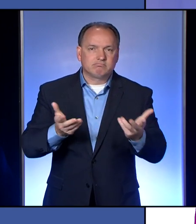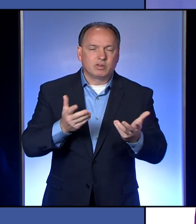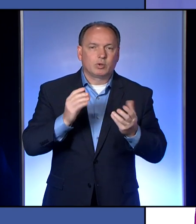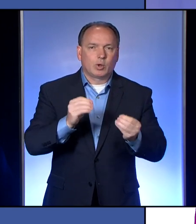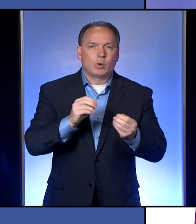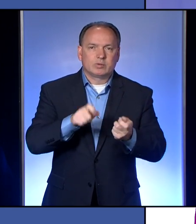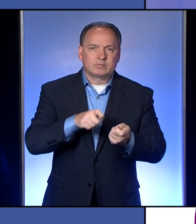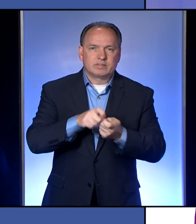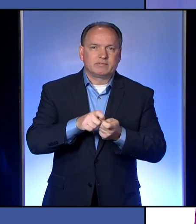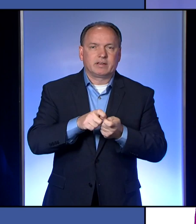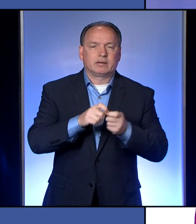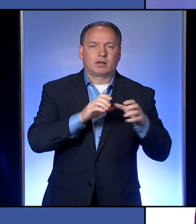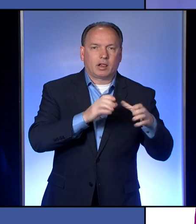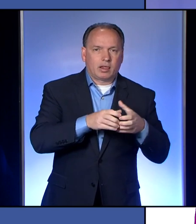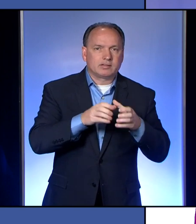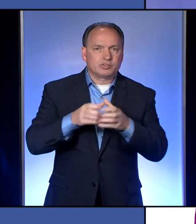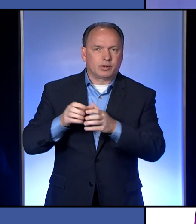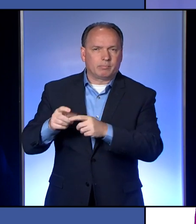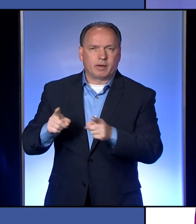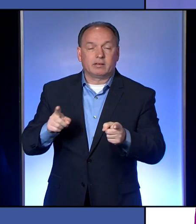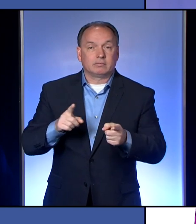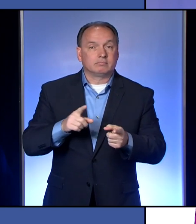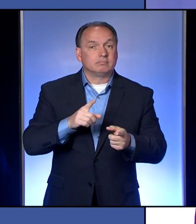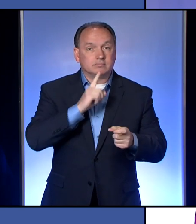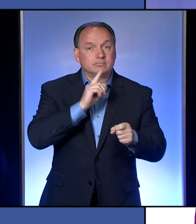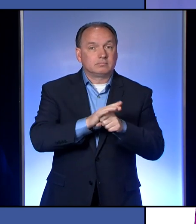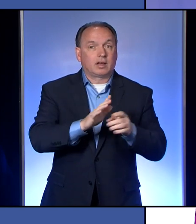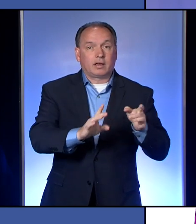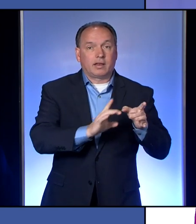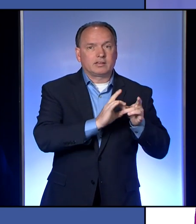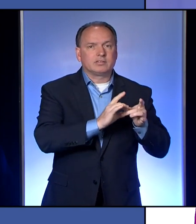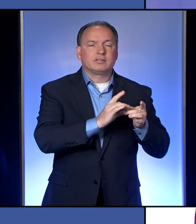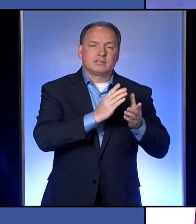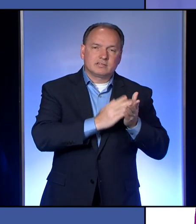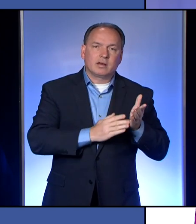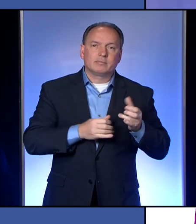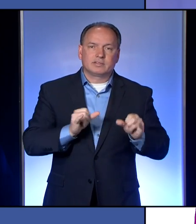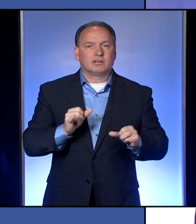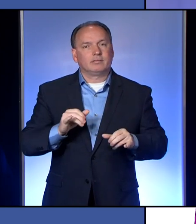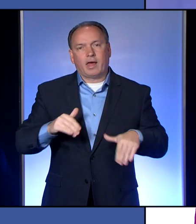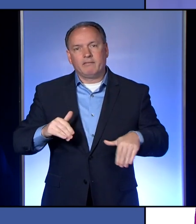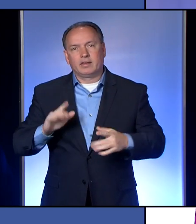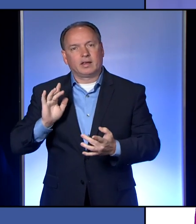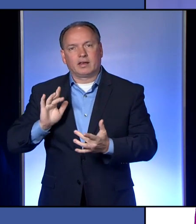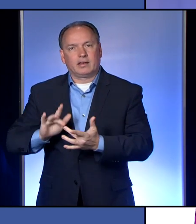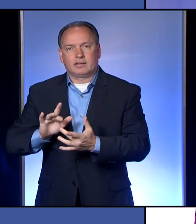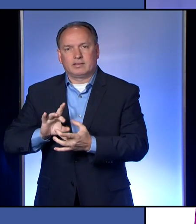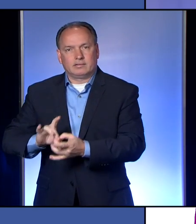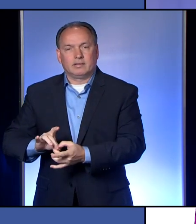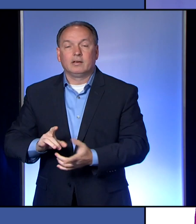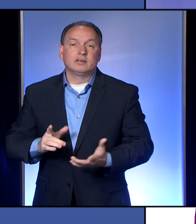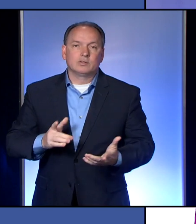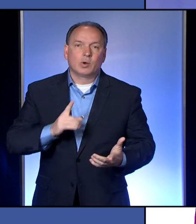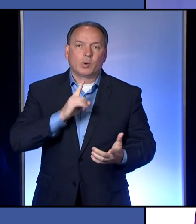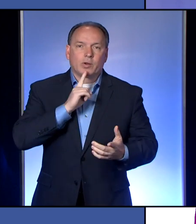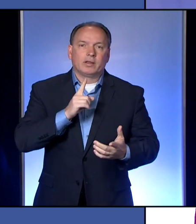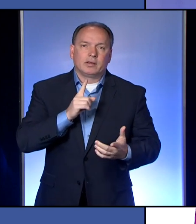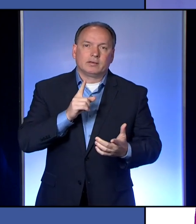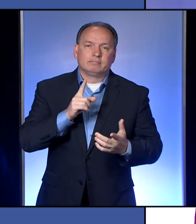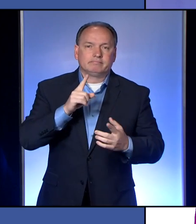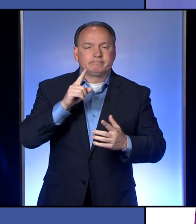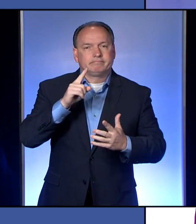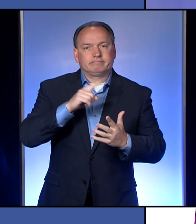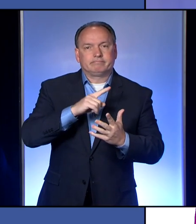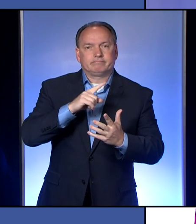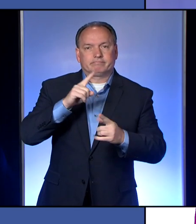specific cluster. But, you know, there are definitely connections and then there's others that we can't connect. And, you know, it's really kind of across the board